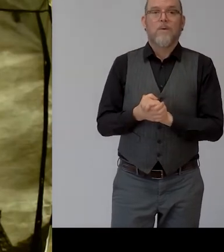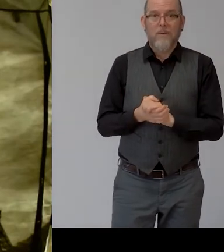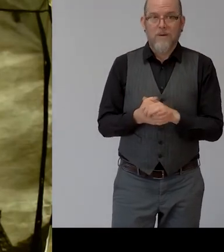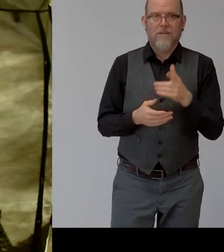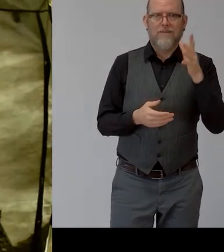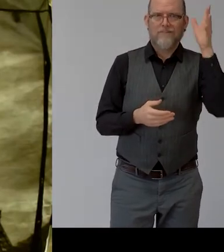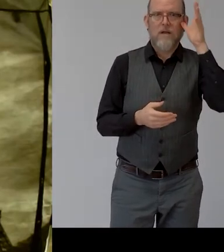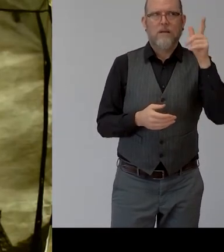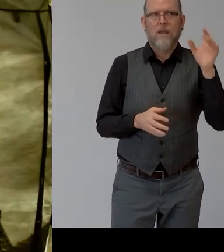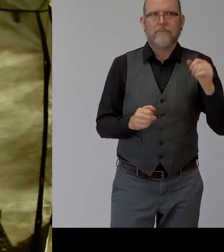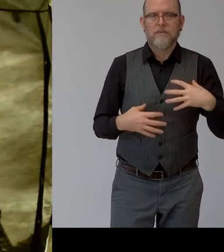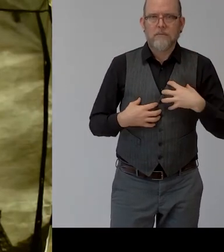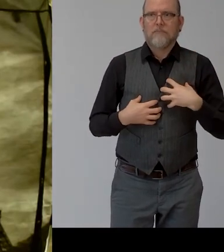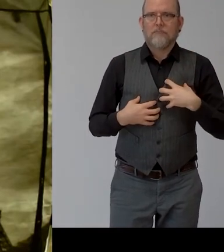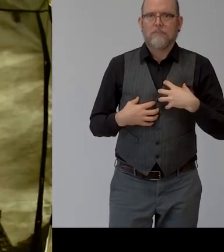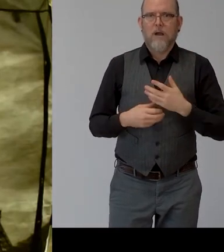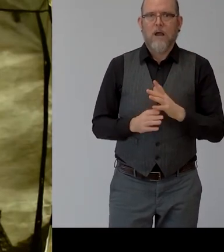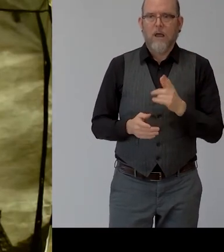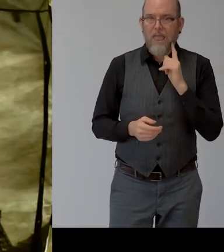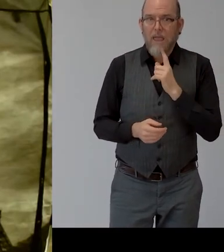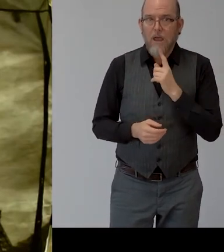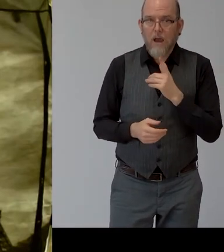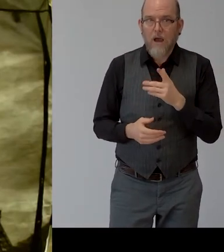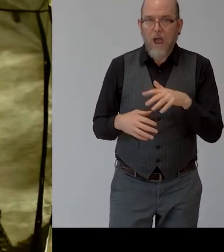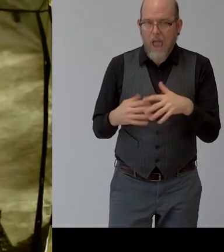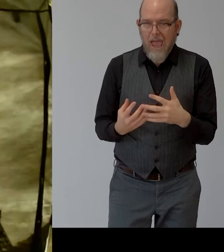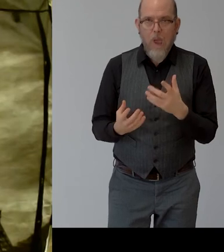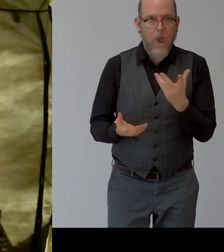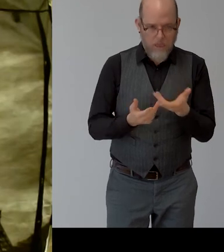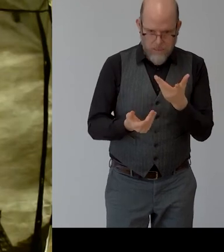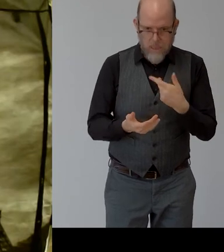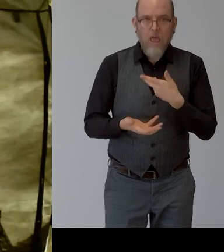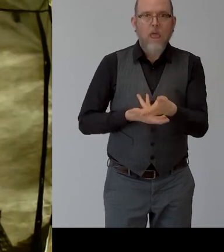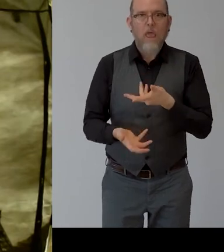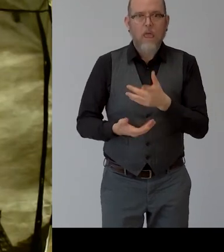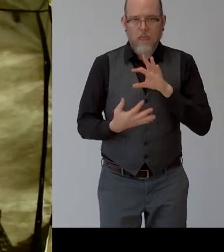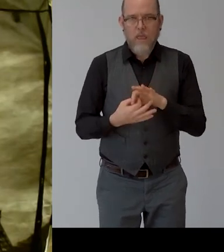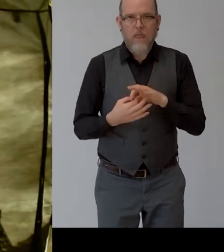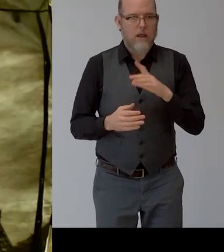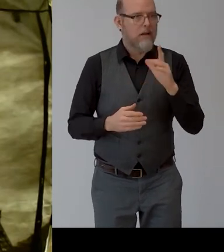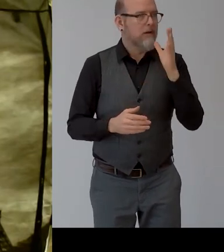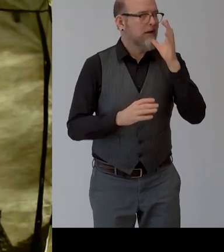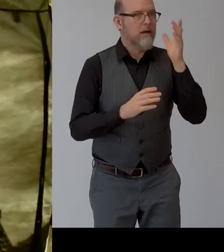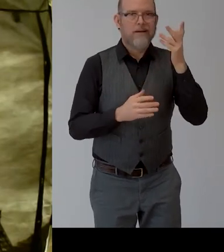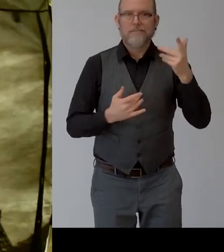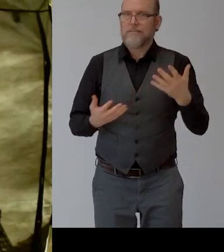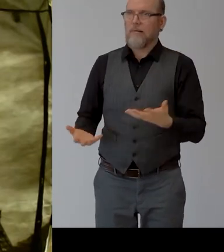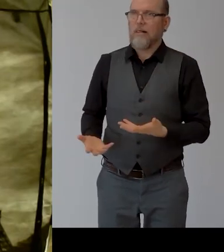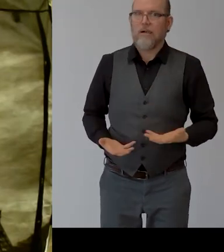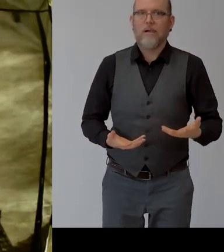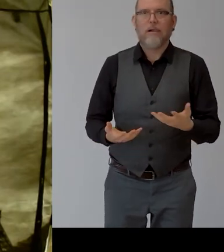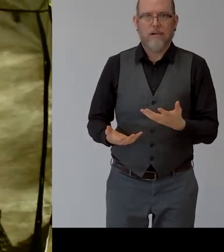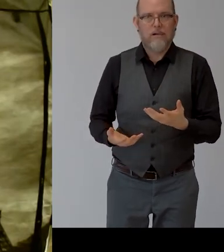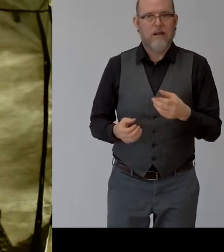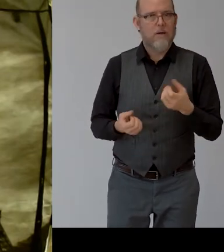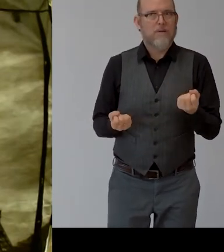out to find out that i'm deaf how what should i do how did it happen and he was really